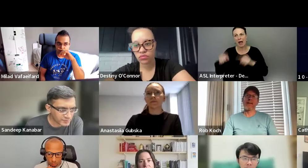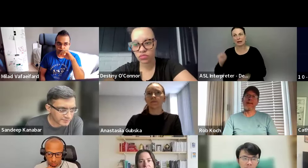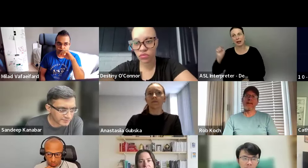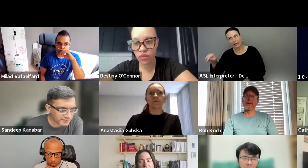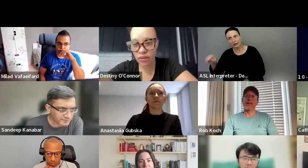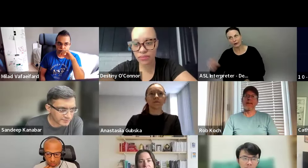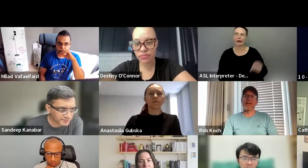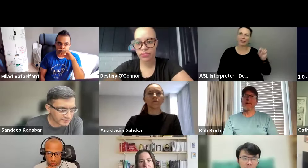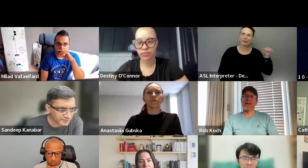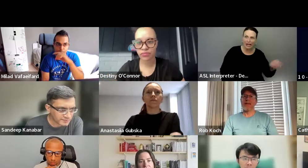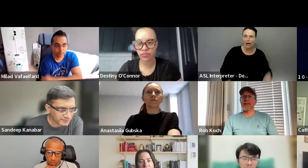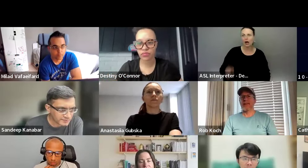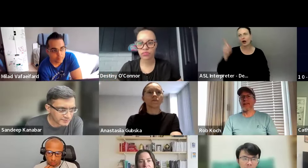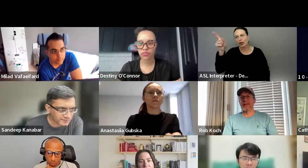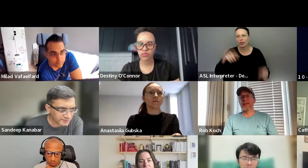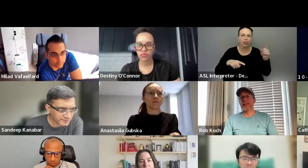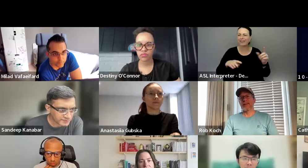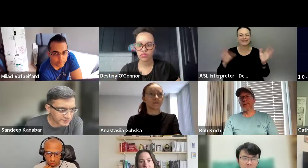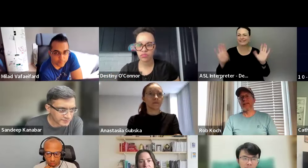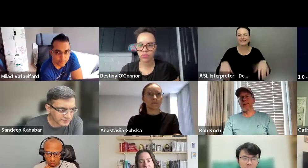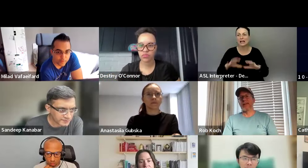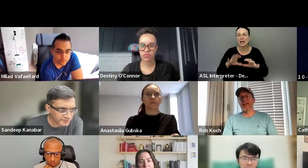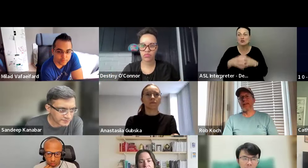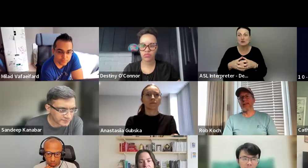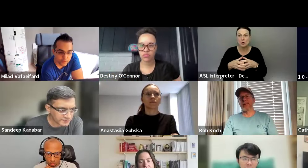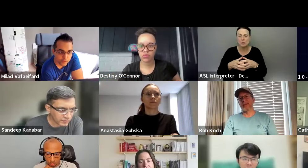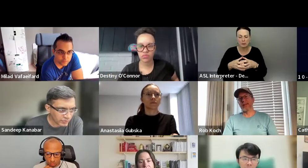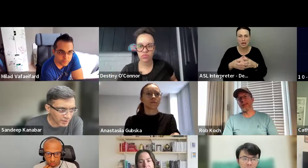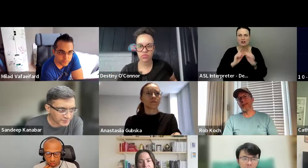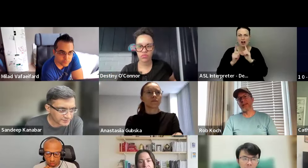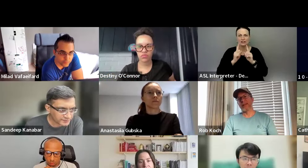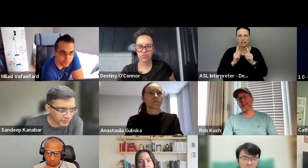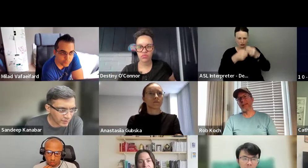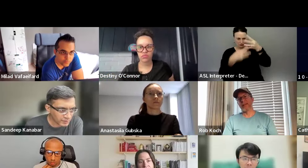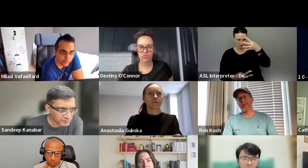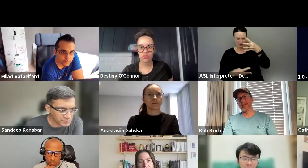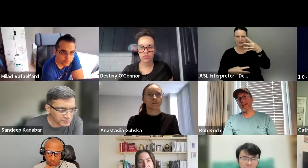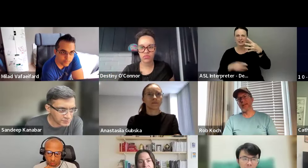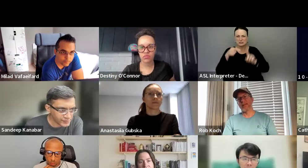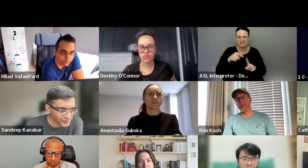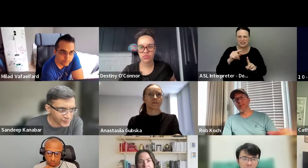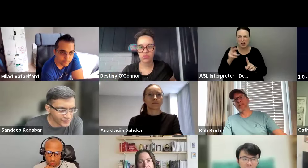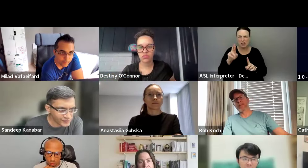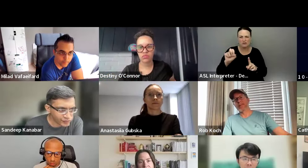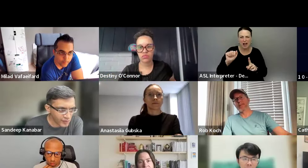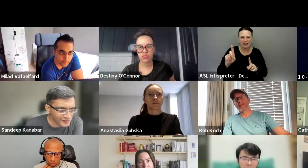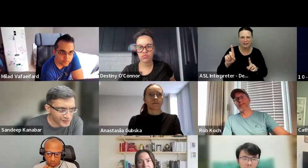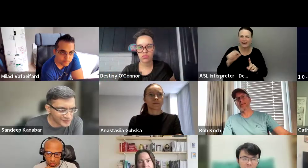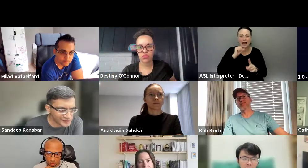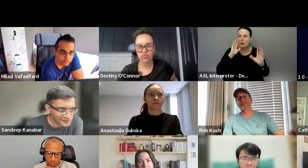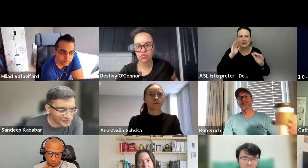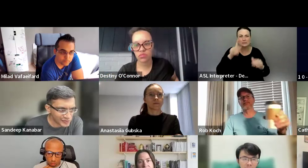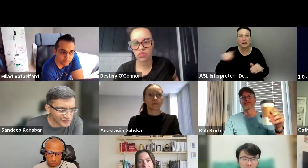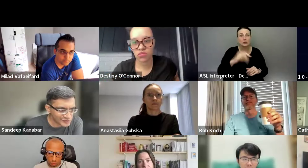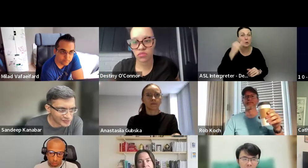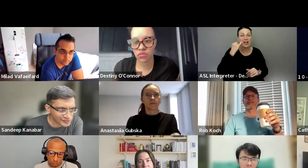it's like, uh, so if we group, uh, the conversations in a threat, I don't expect everyone, like if I'm asking a